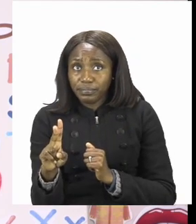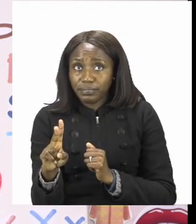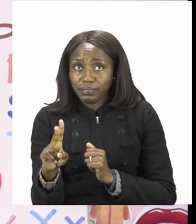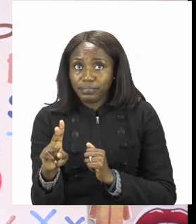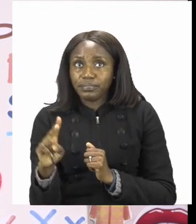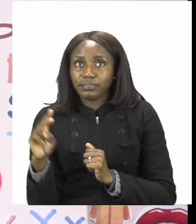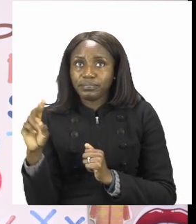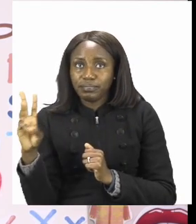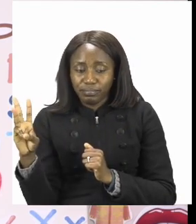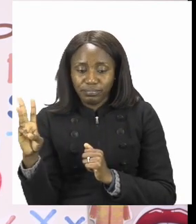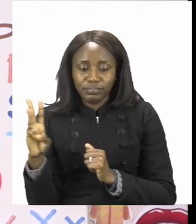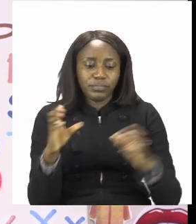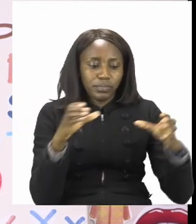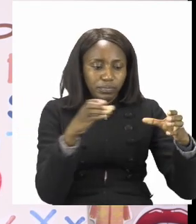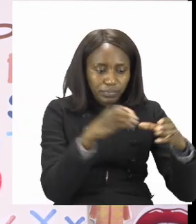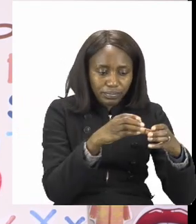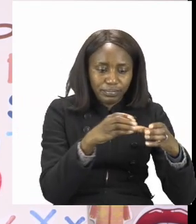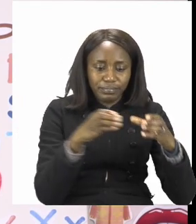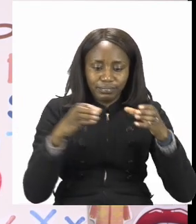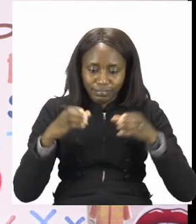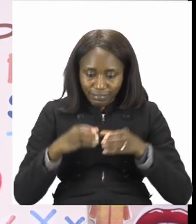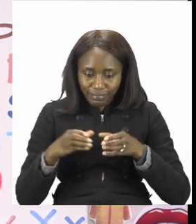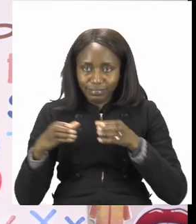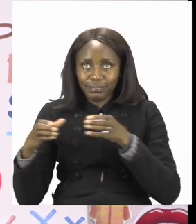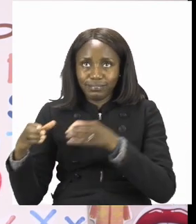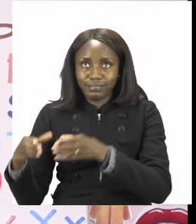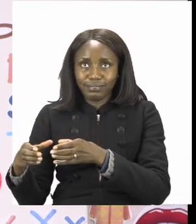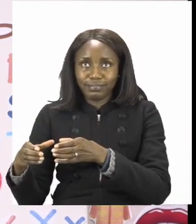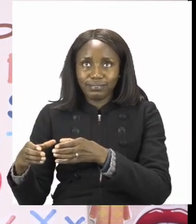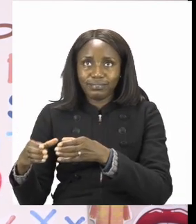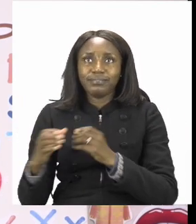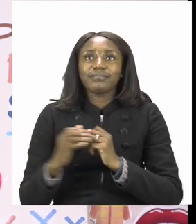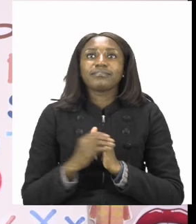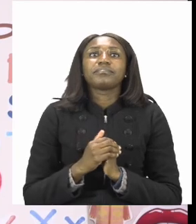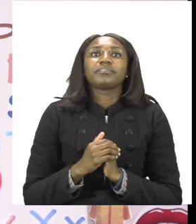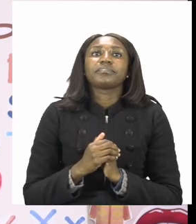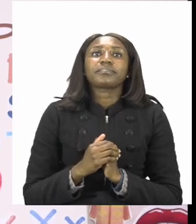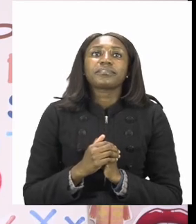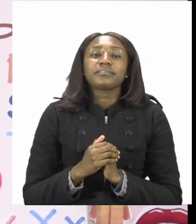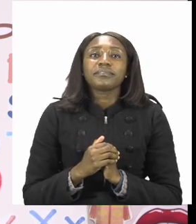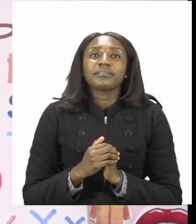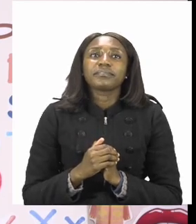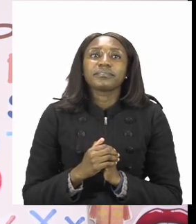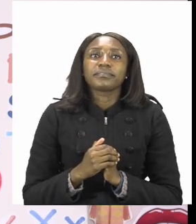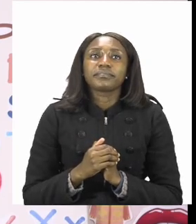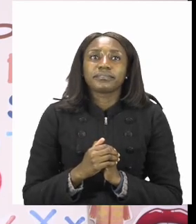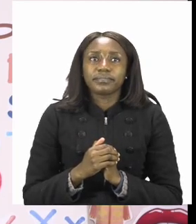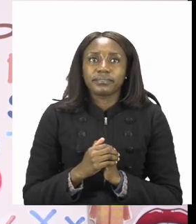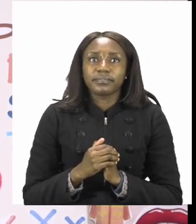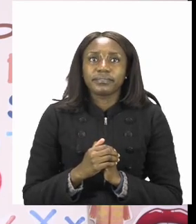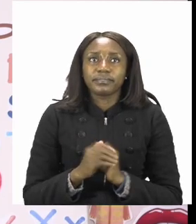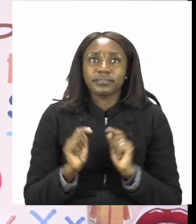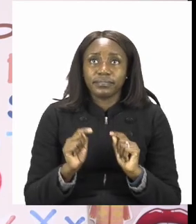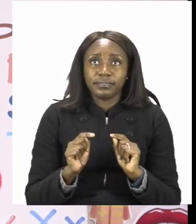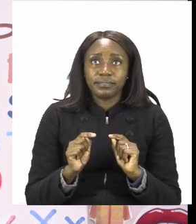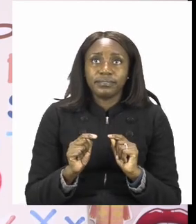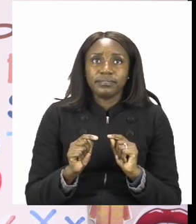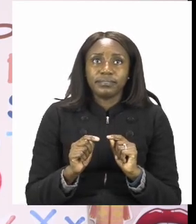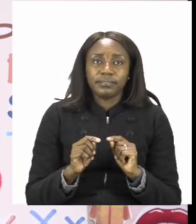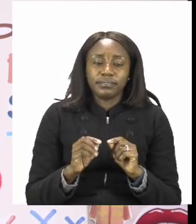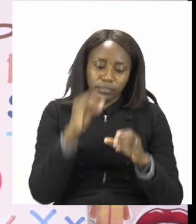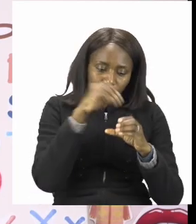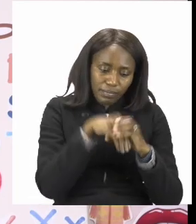three. Now we have our three groups and it's our job now to put